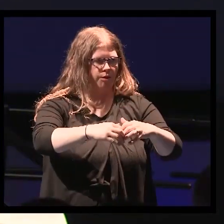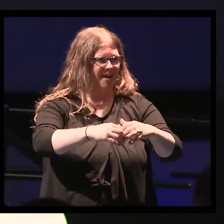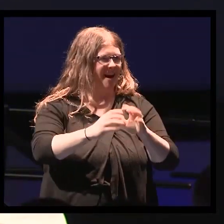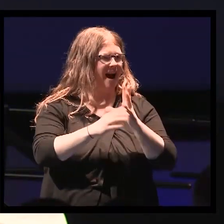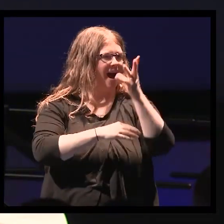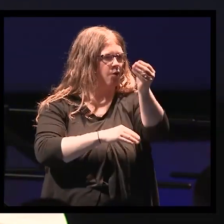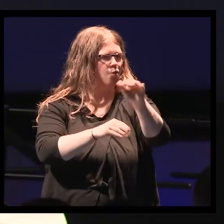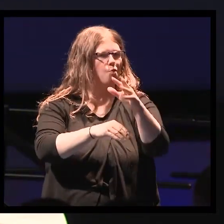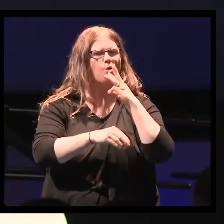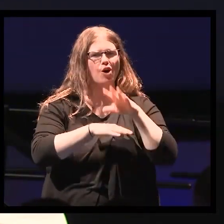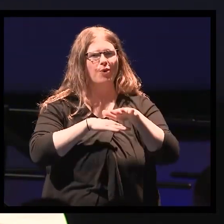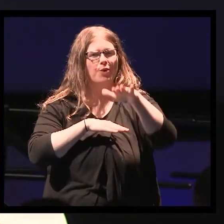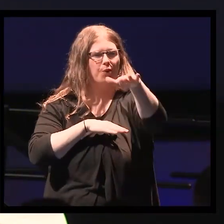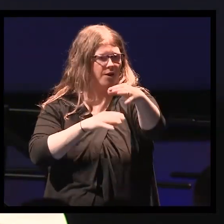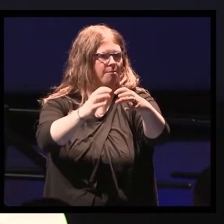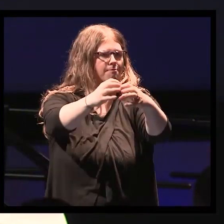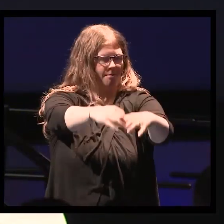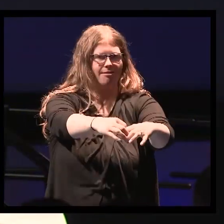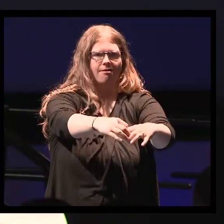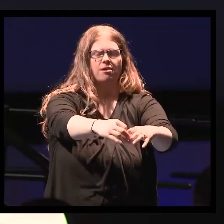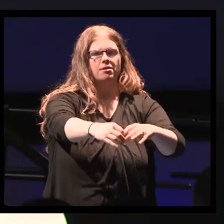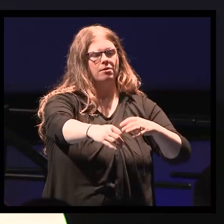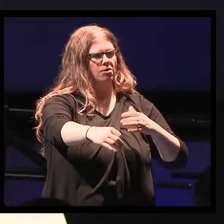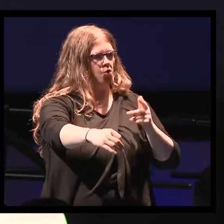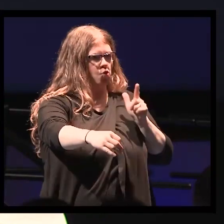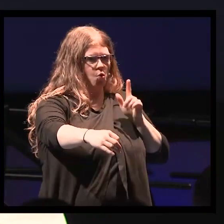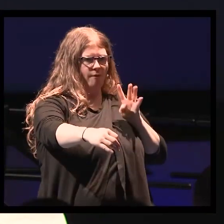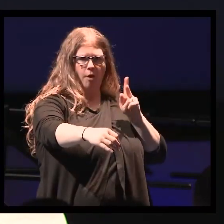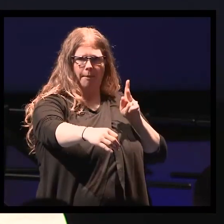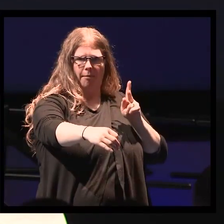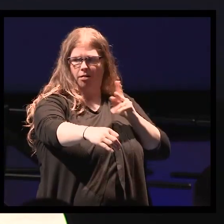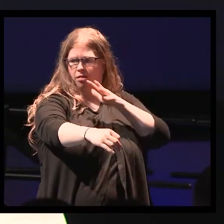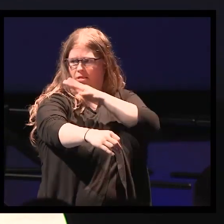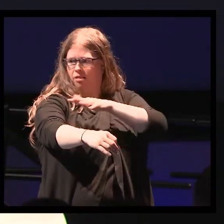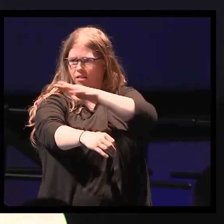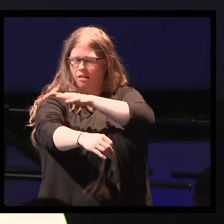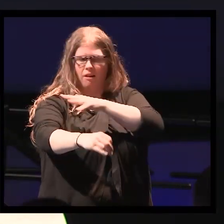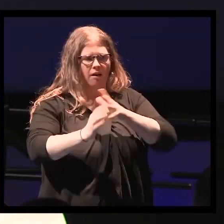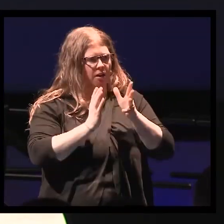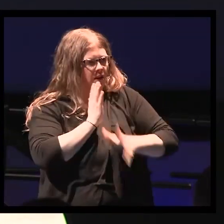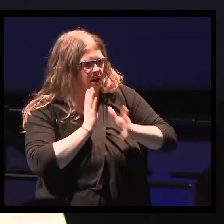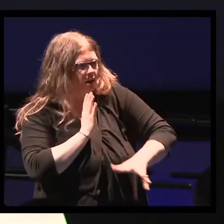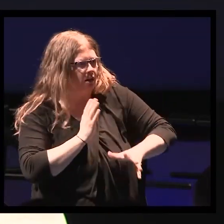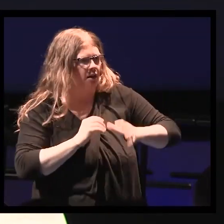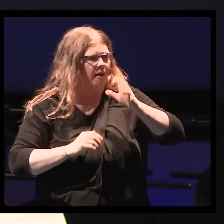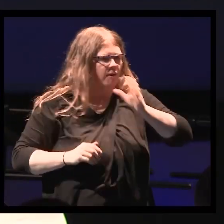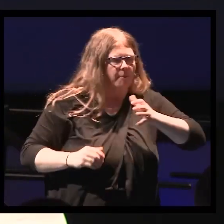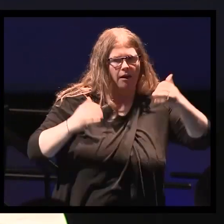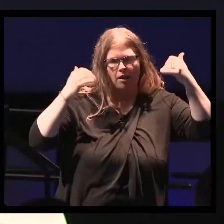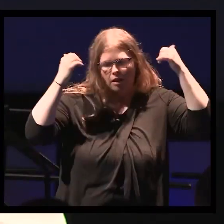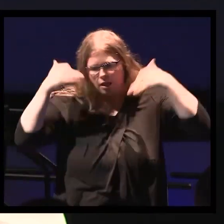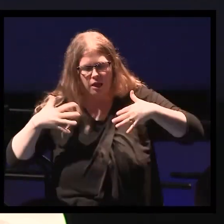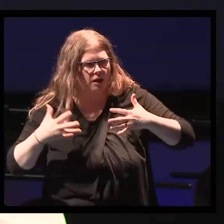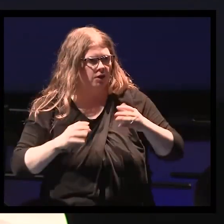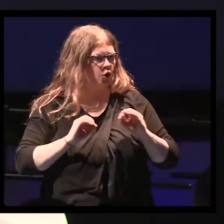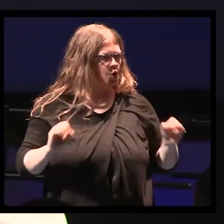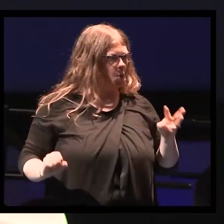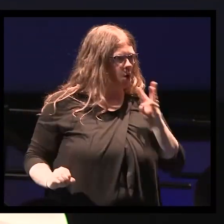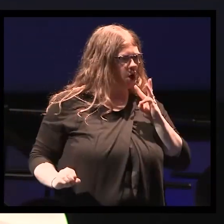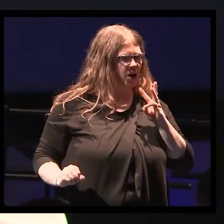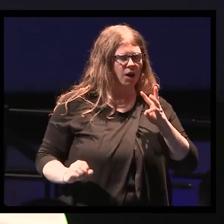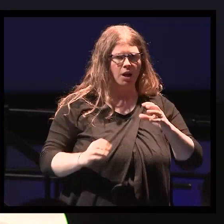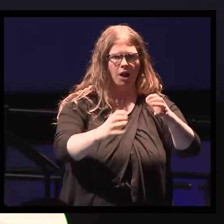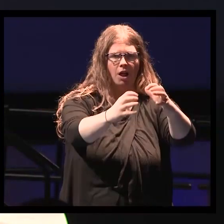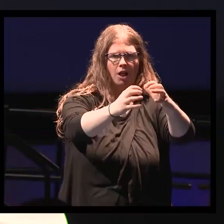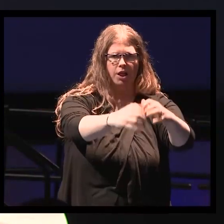water. We had 24 people in the program who were acutely unwell with diarrhea, vomiting, perfuse sweating. And so